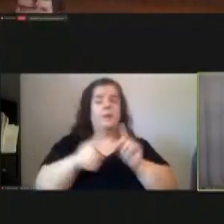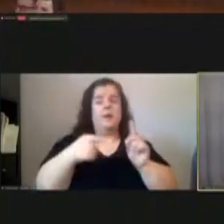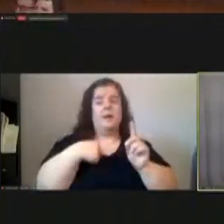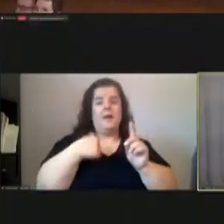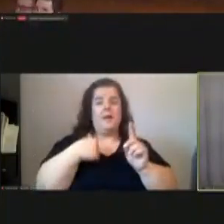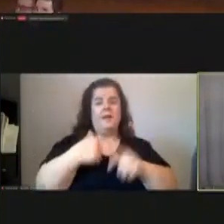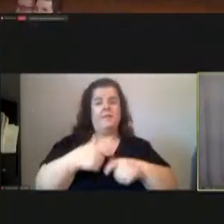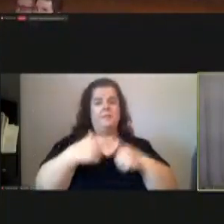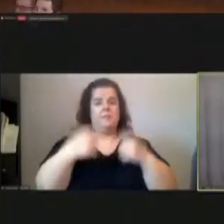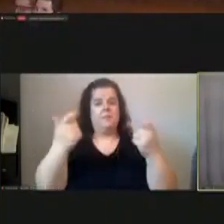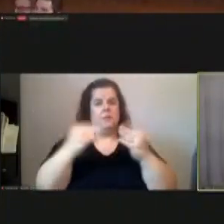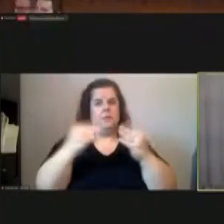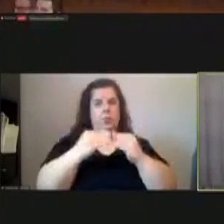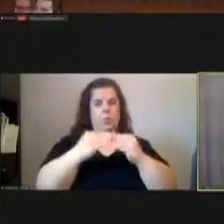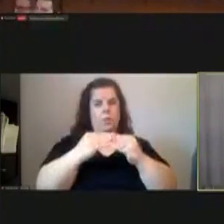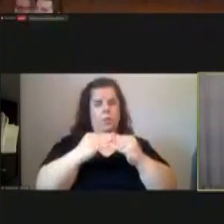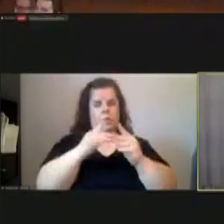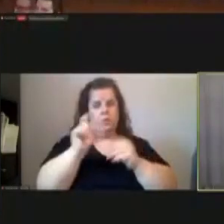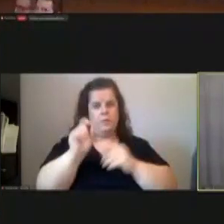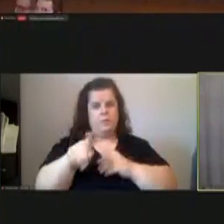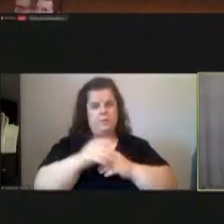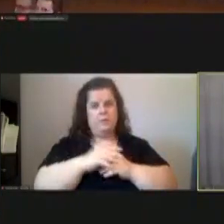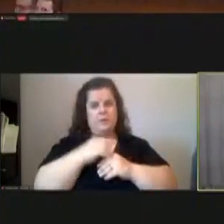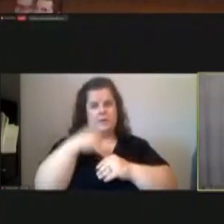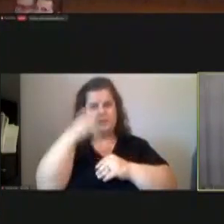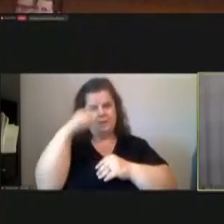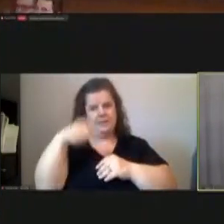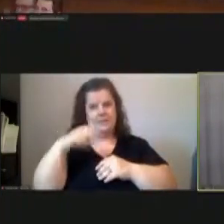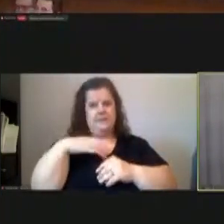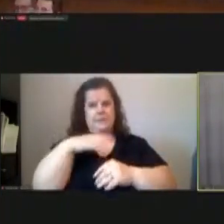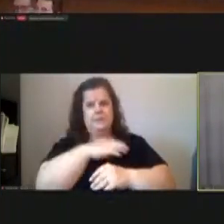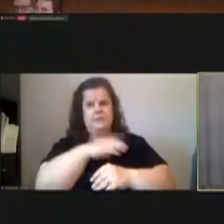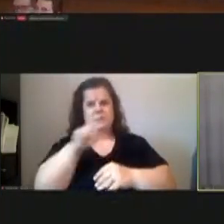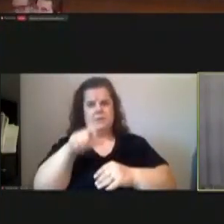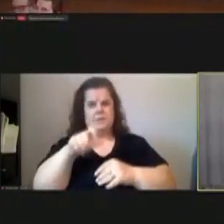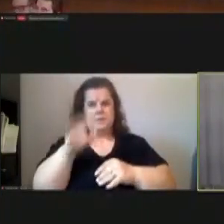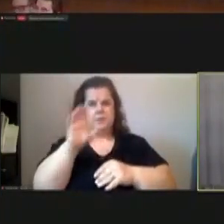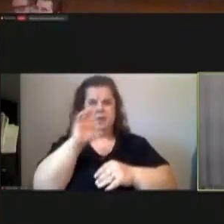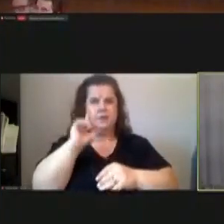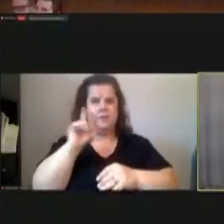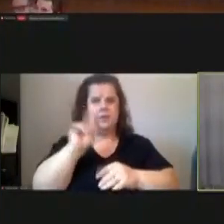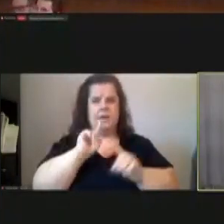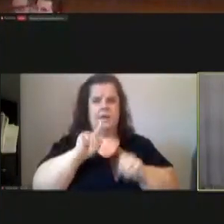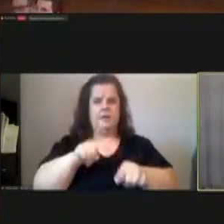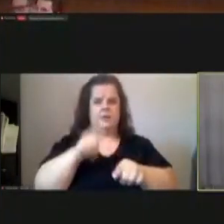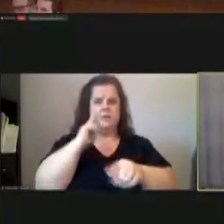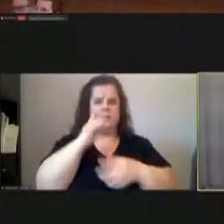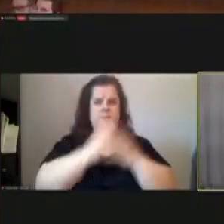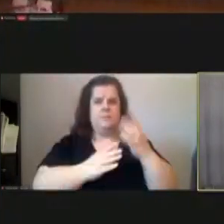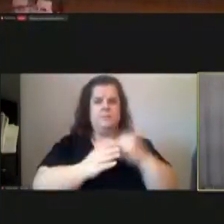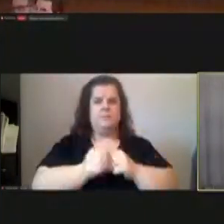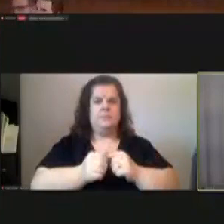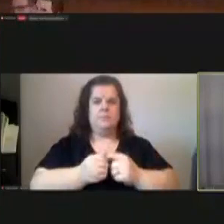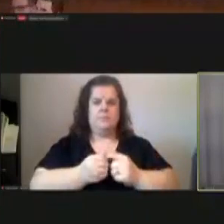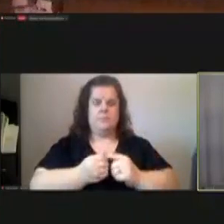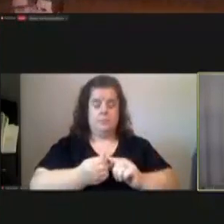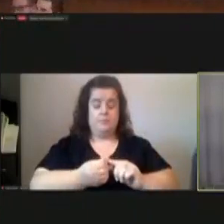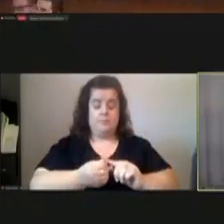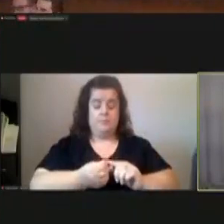questions and so um i do think this council should be looking for answers to some of those that's all i answer to thank you